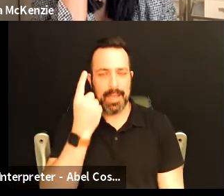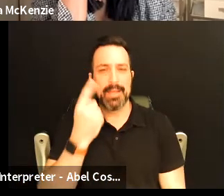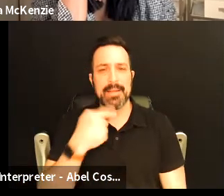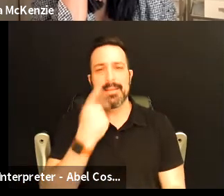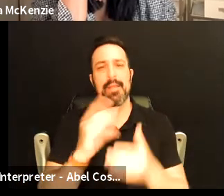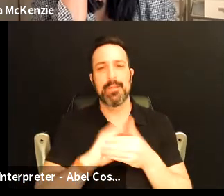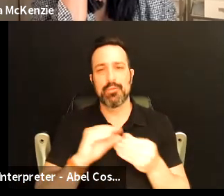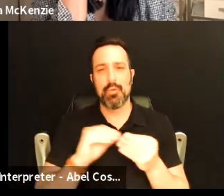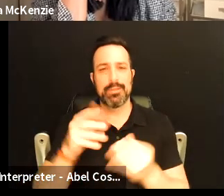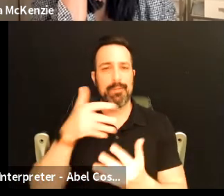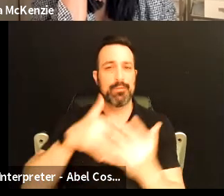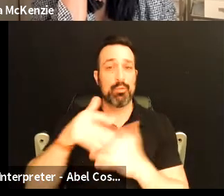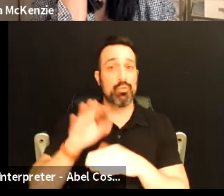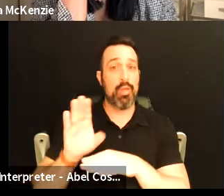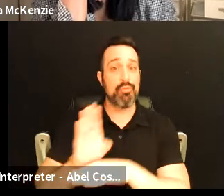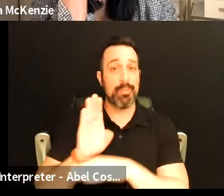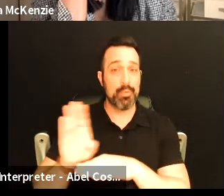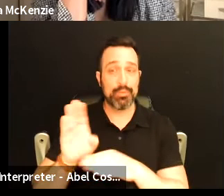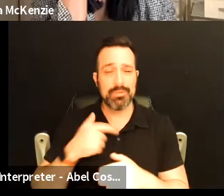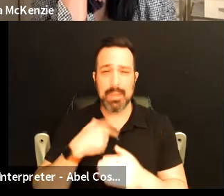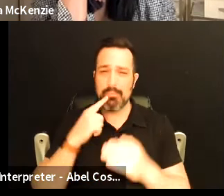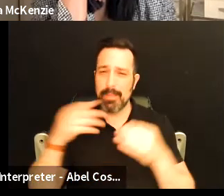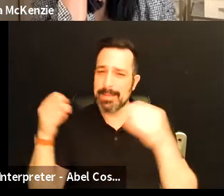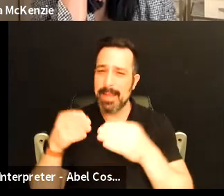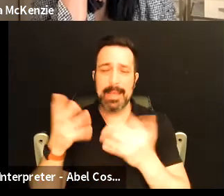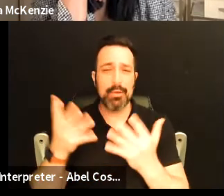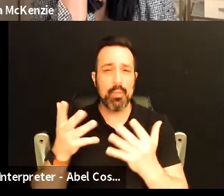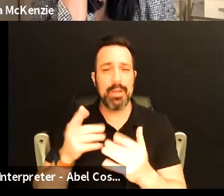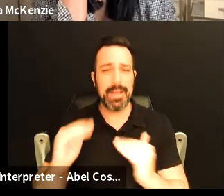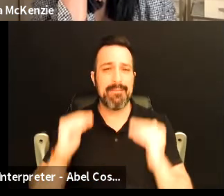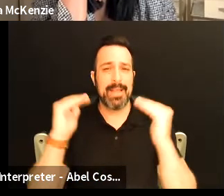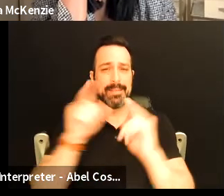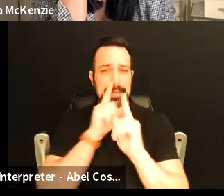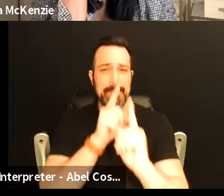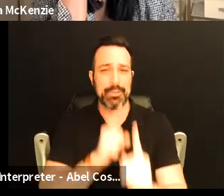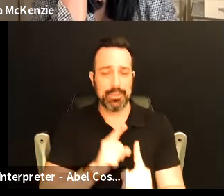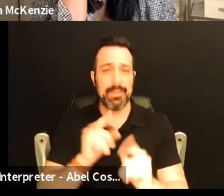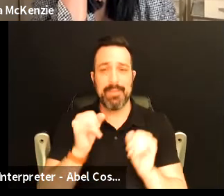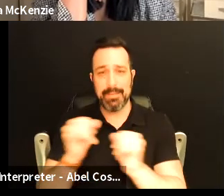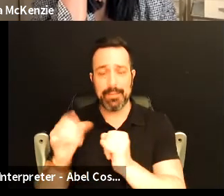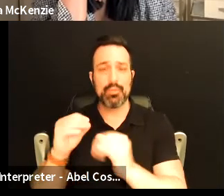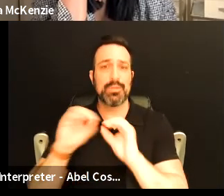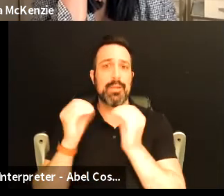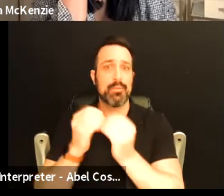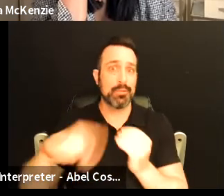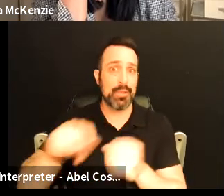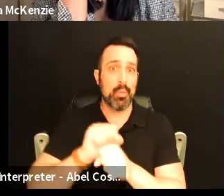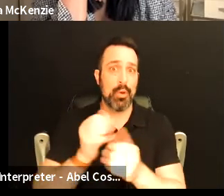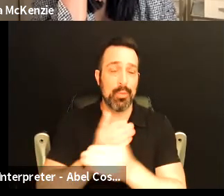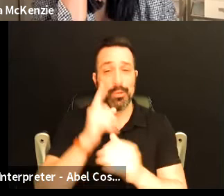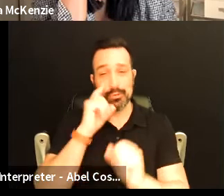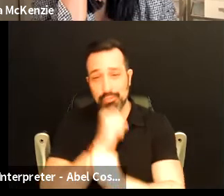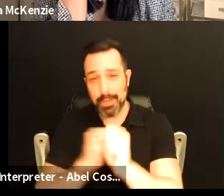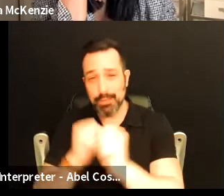stories of social entrepreneurs. I'm dedicated to advancing the missions of these individuals and the organizations that they work with through strategy